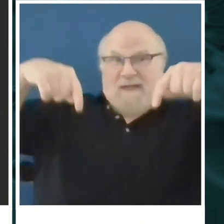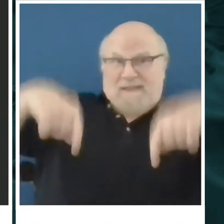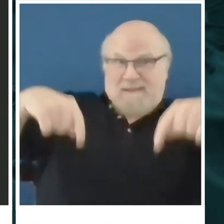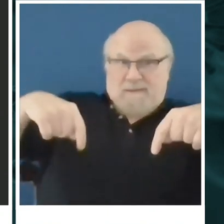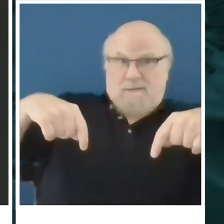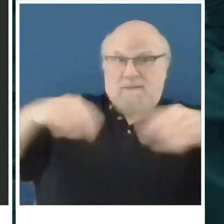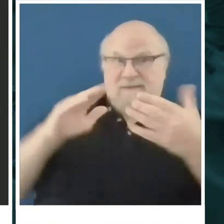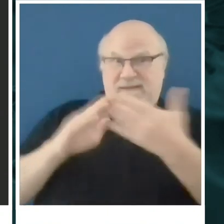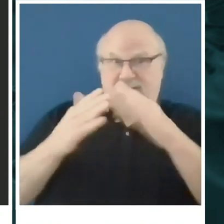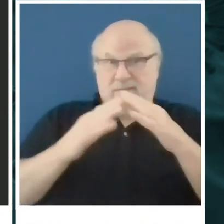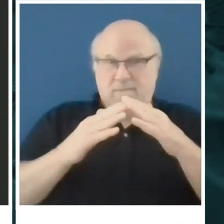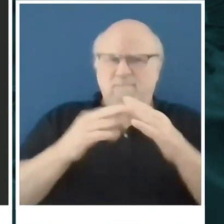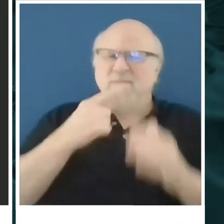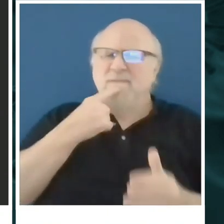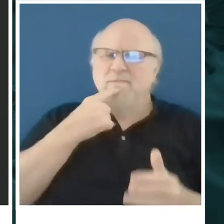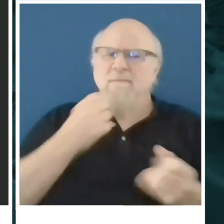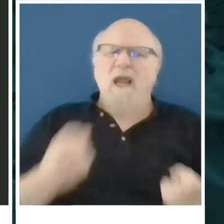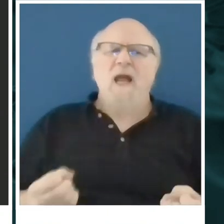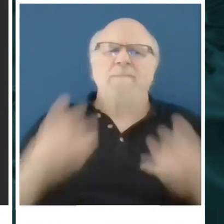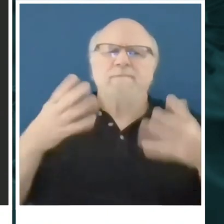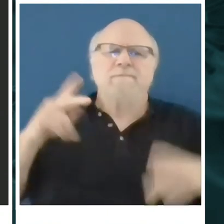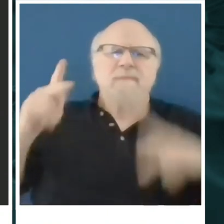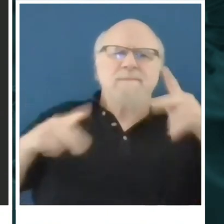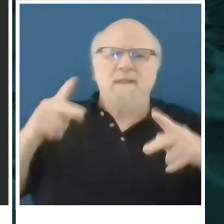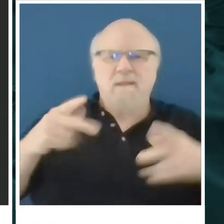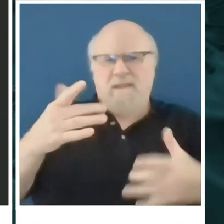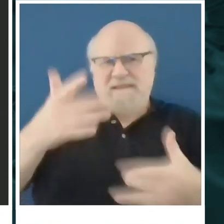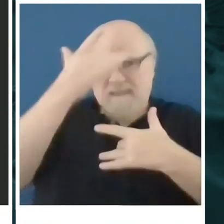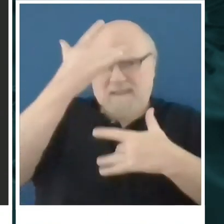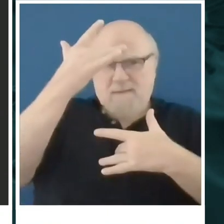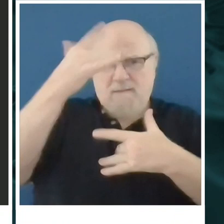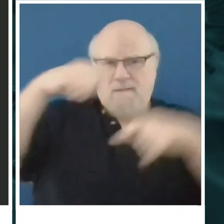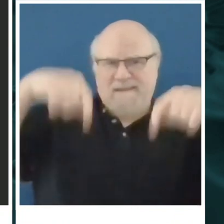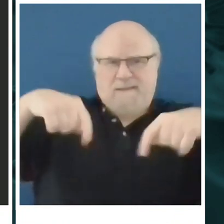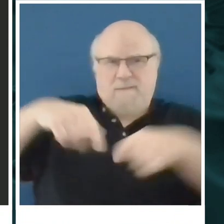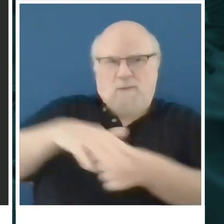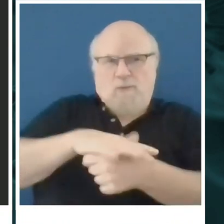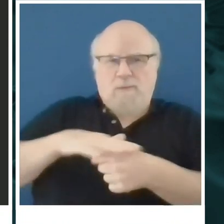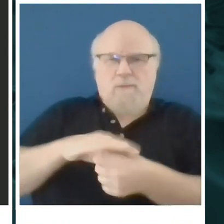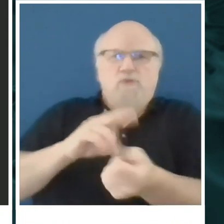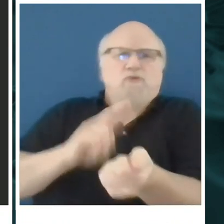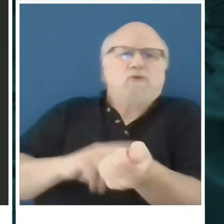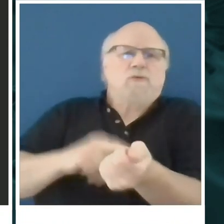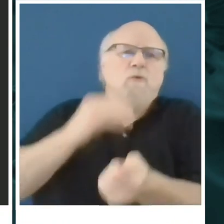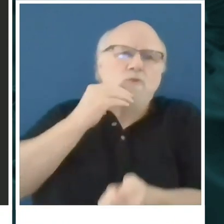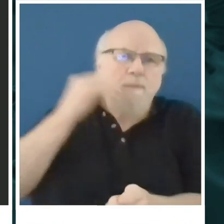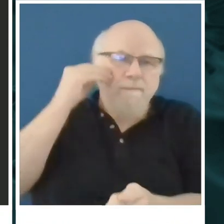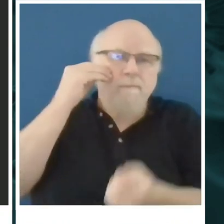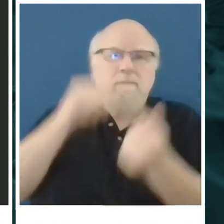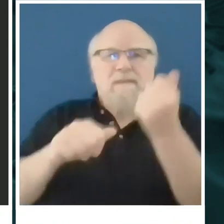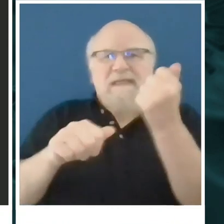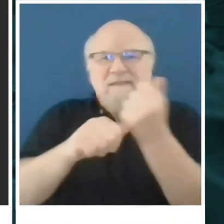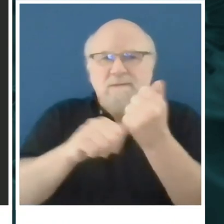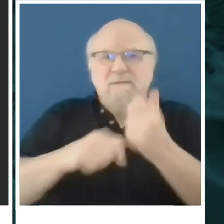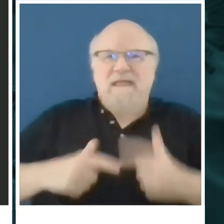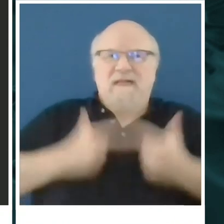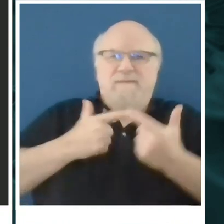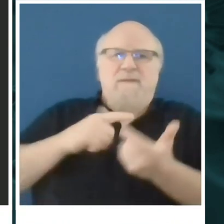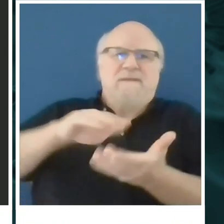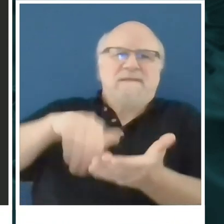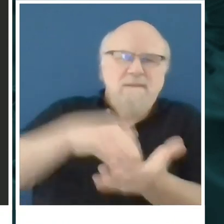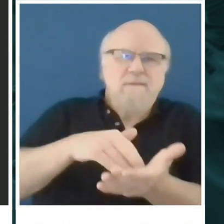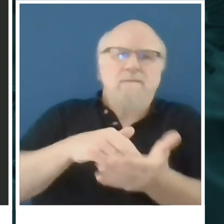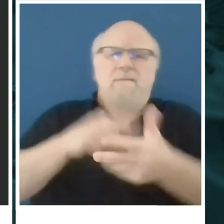people infected at each of the local nursing homes and assisted living facilities? And then just a question about antibody